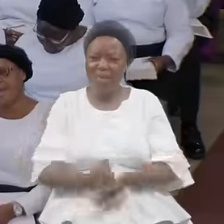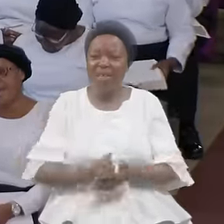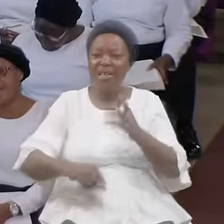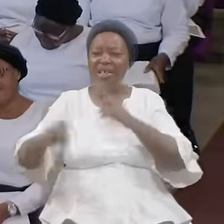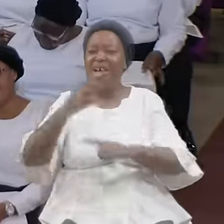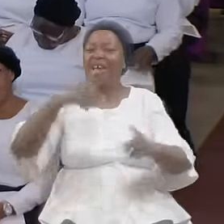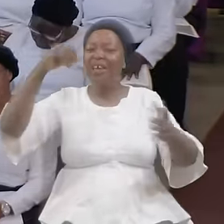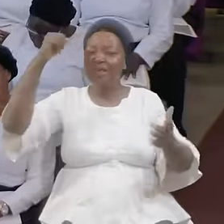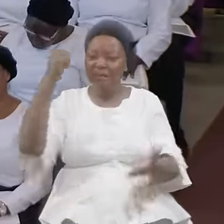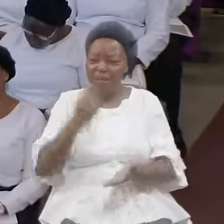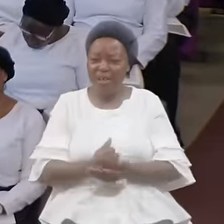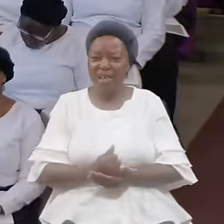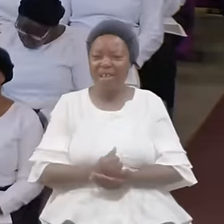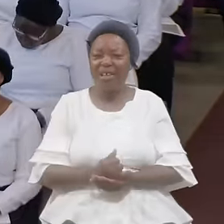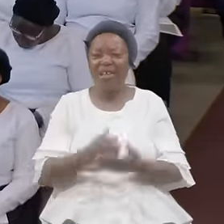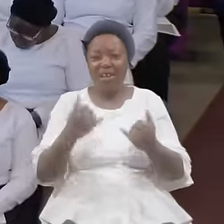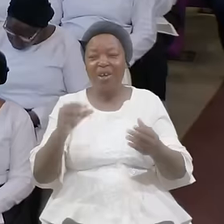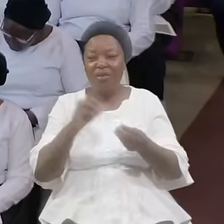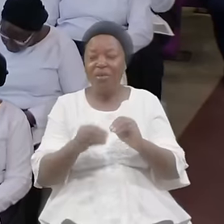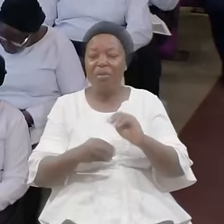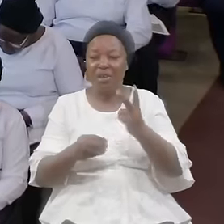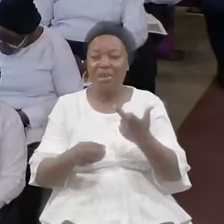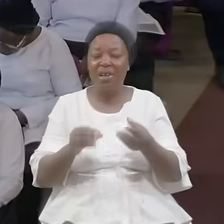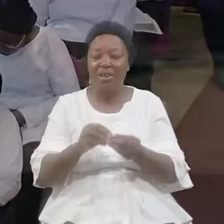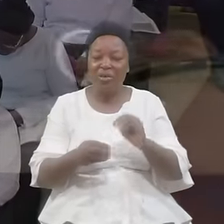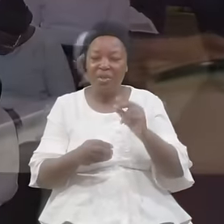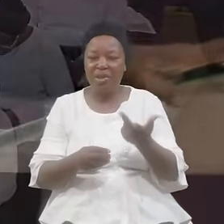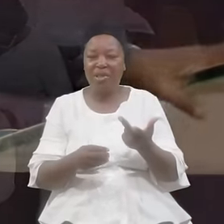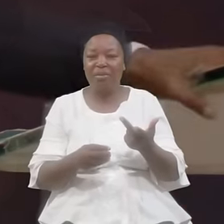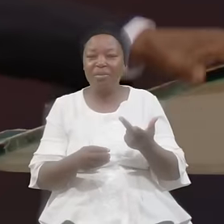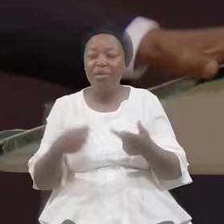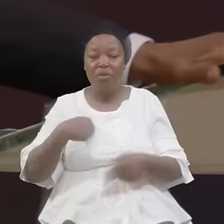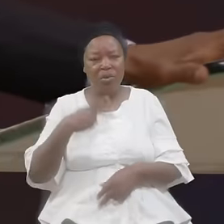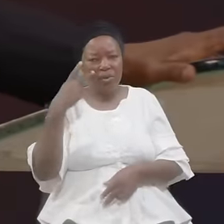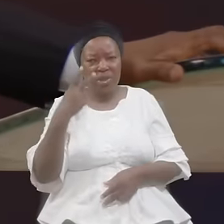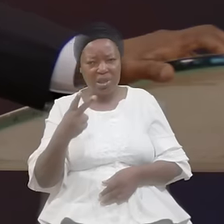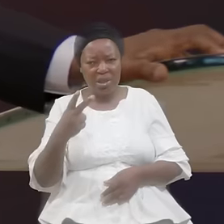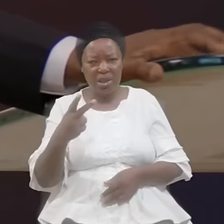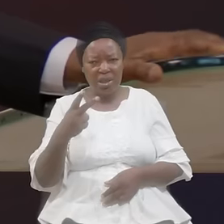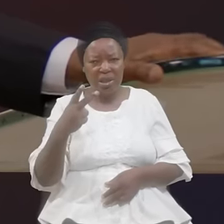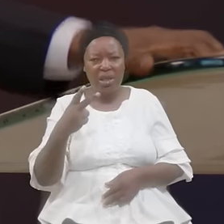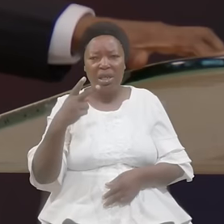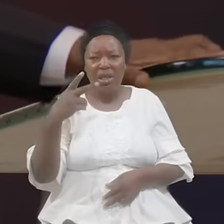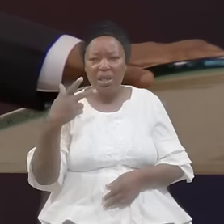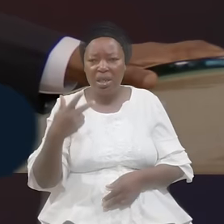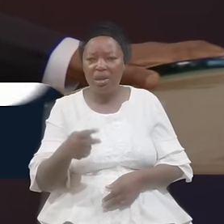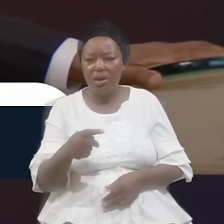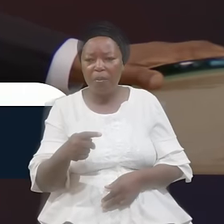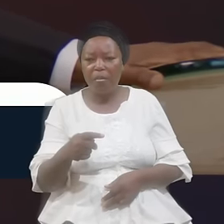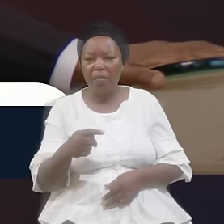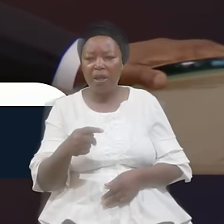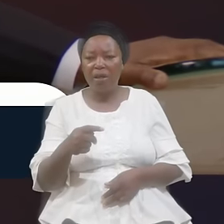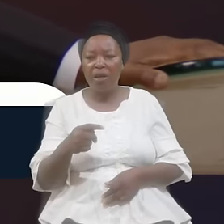We're Looking At Number Three Here Number Three We're Looking At Conformed Lives